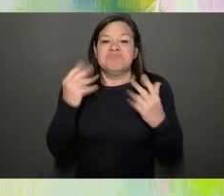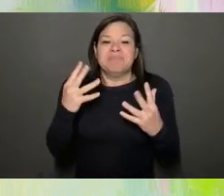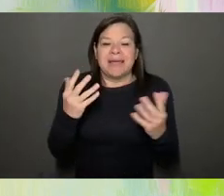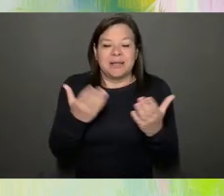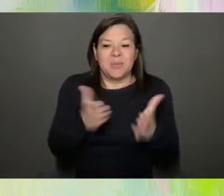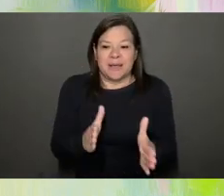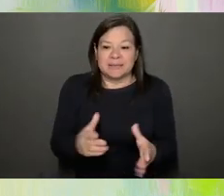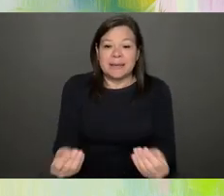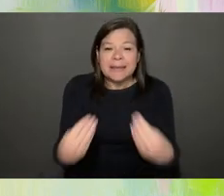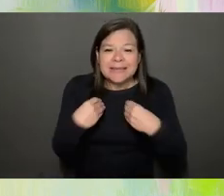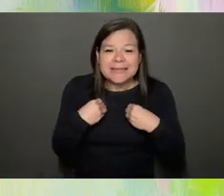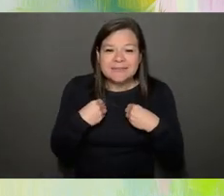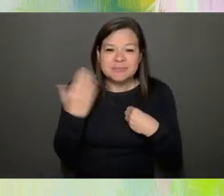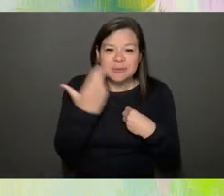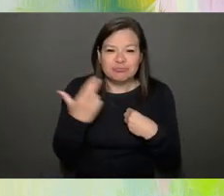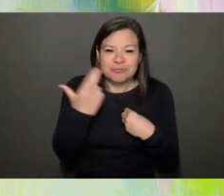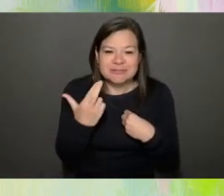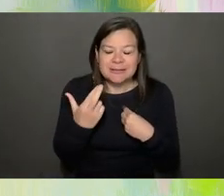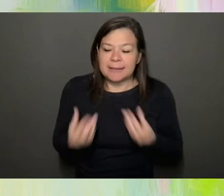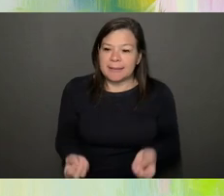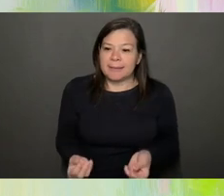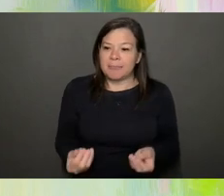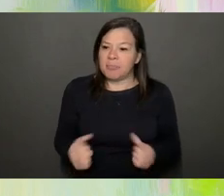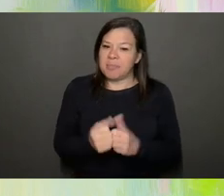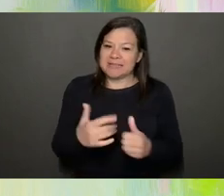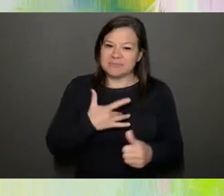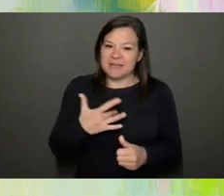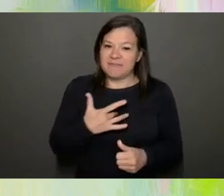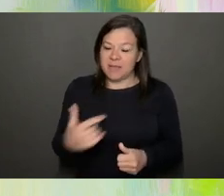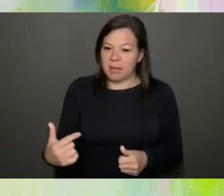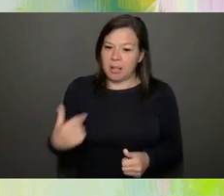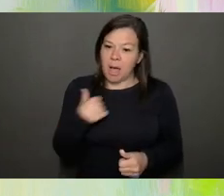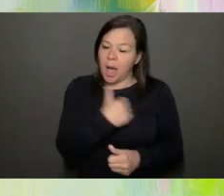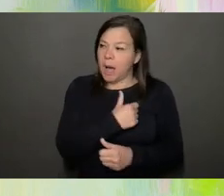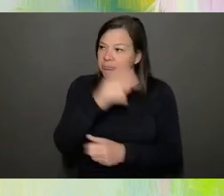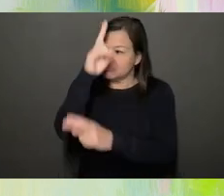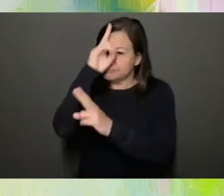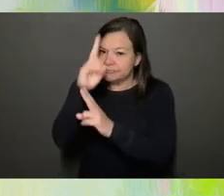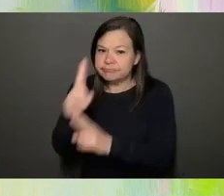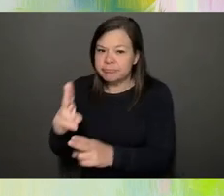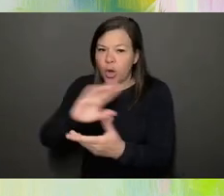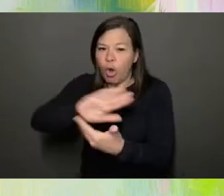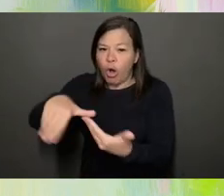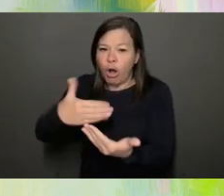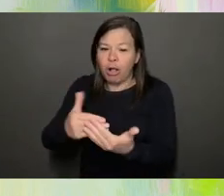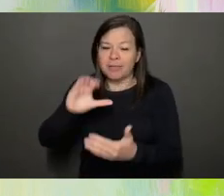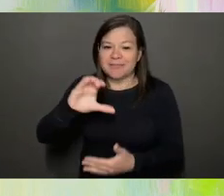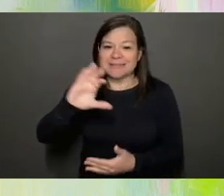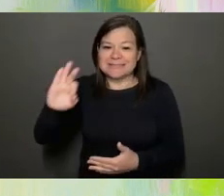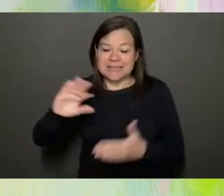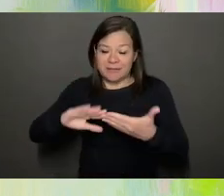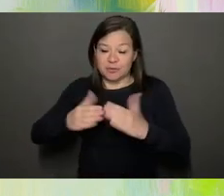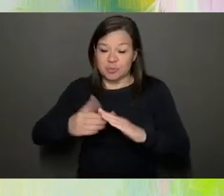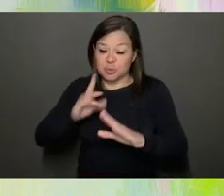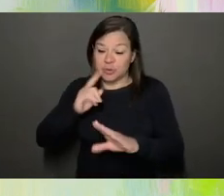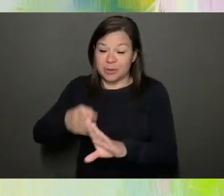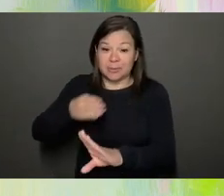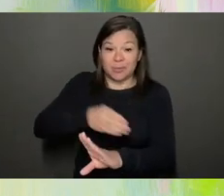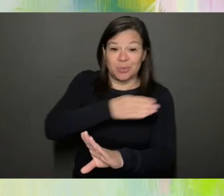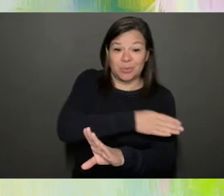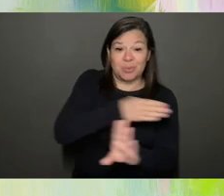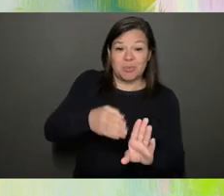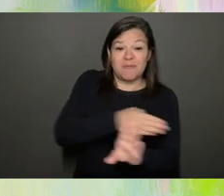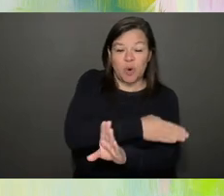It helps me feel like I'm not only paying homage to all of the CF community that came before me, but I'm also laying